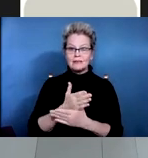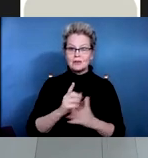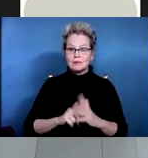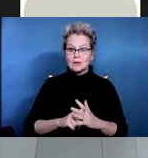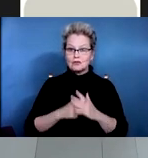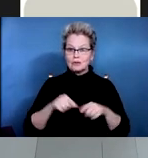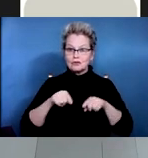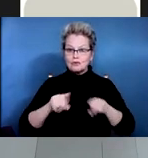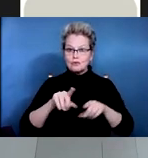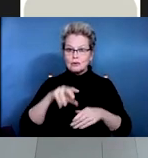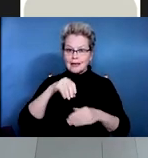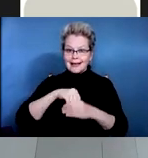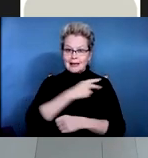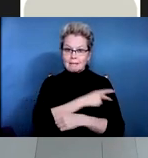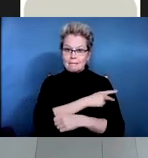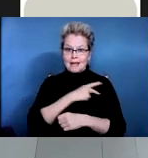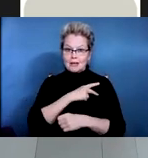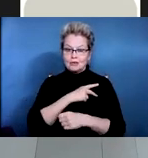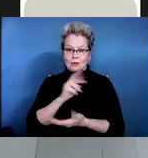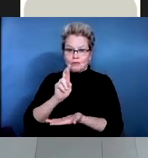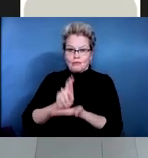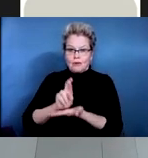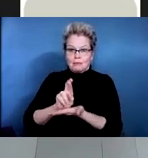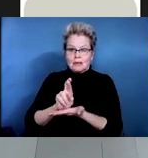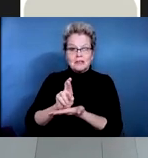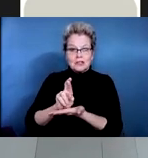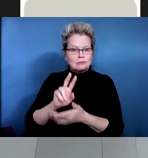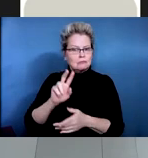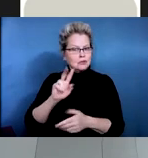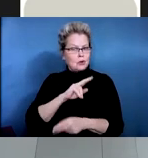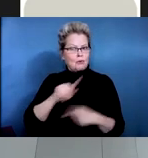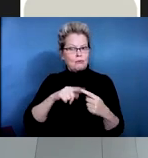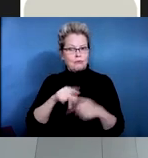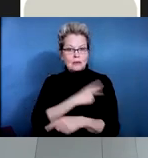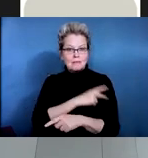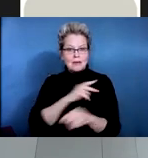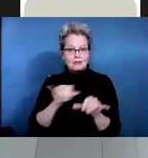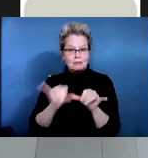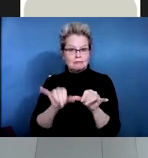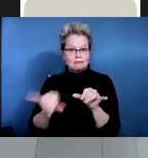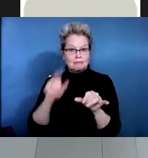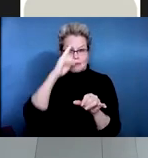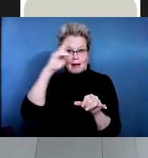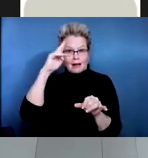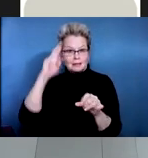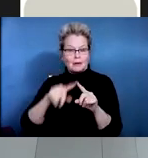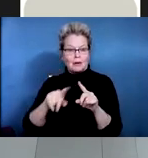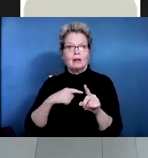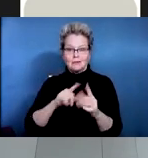inpatient medical rehabilitation stay and continues after discharge